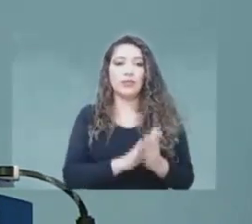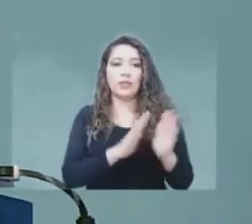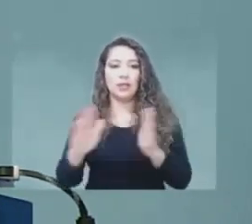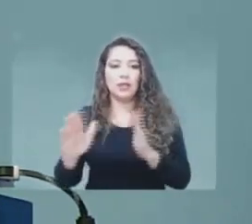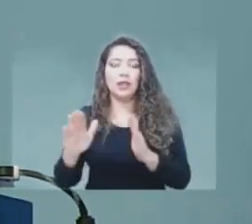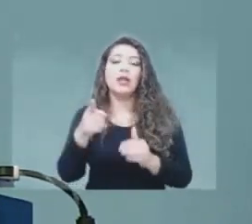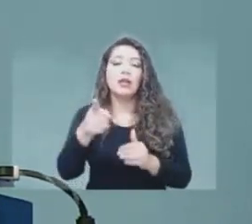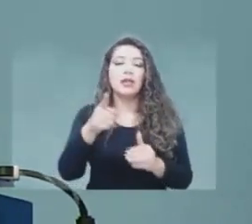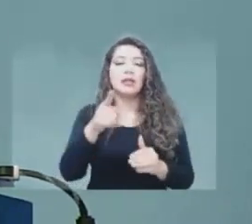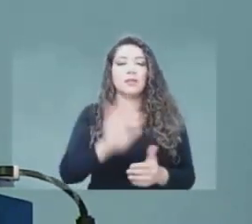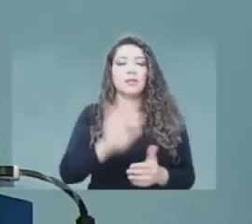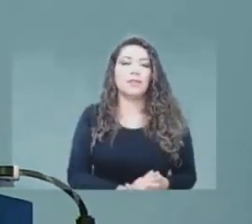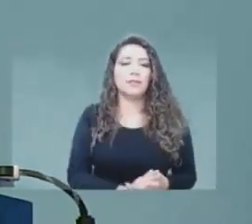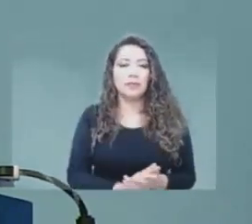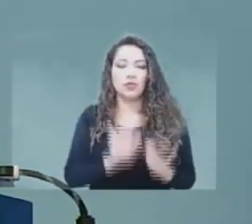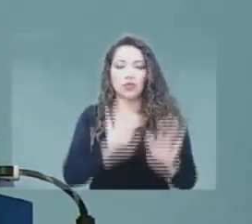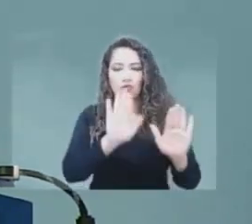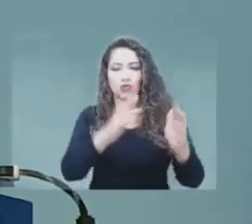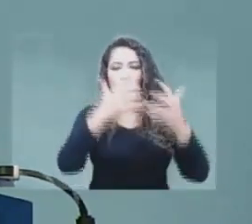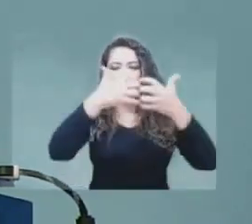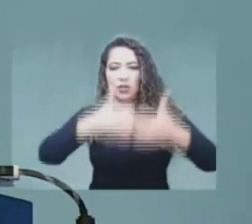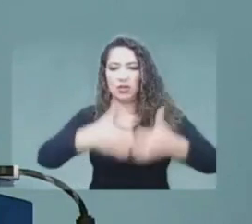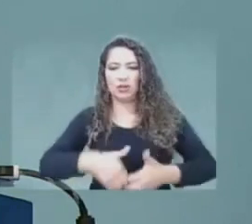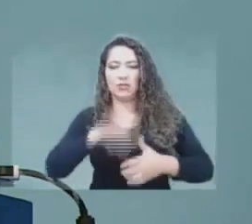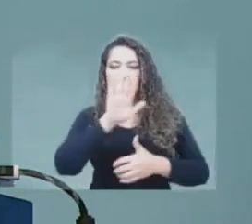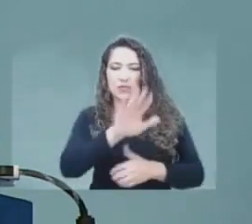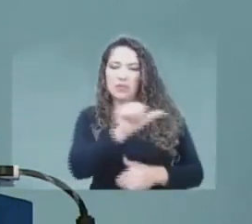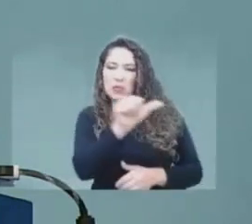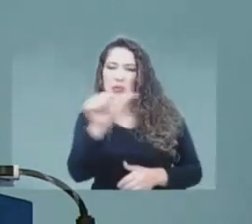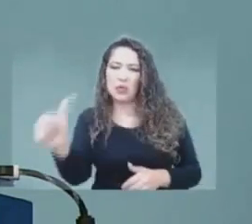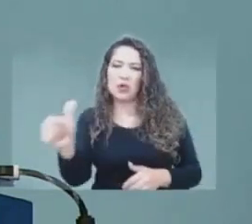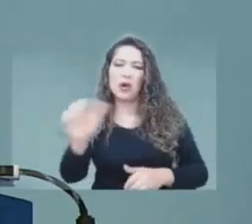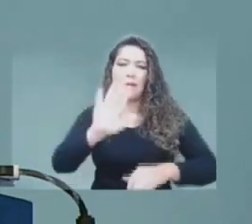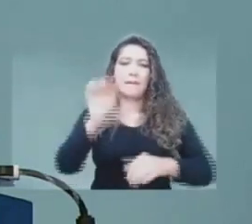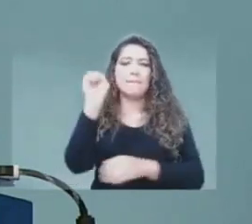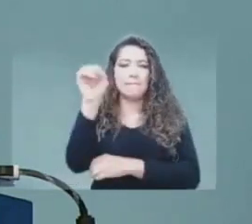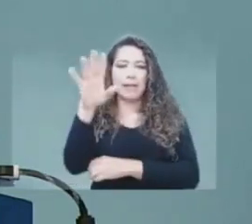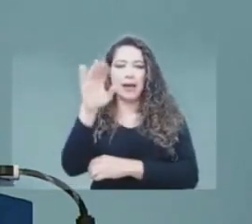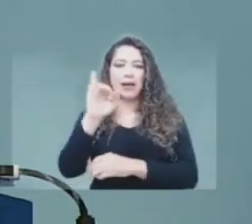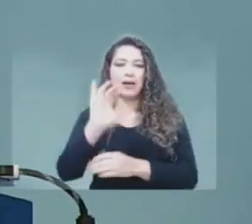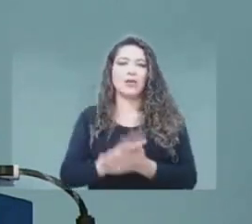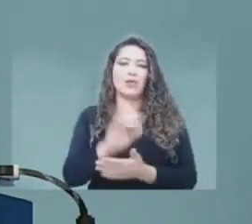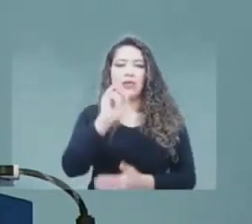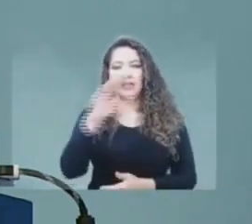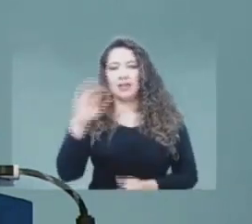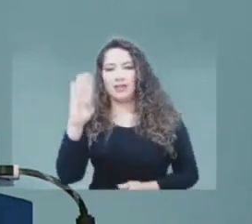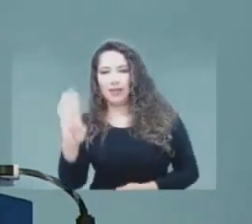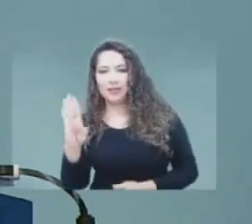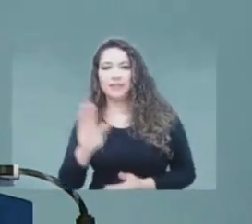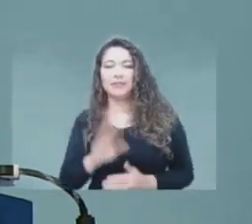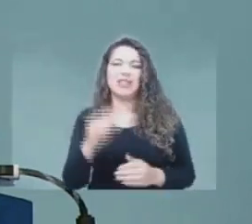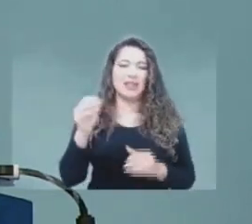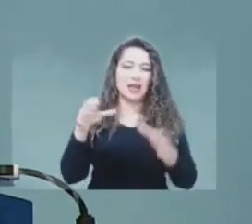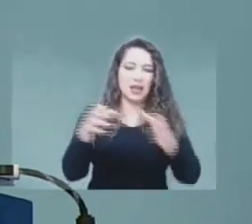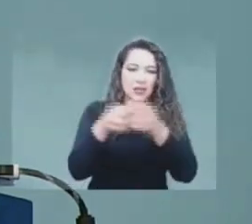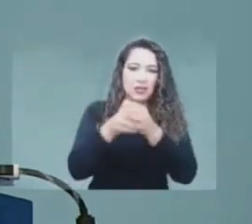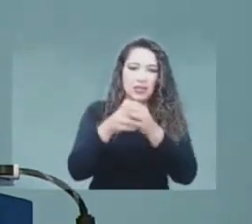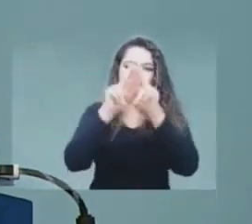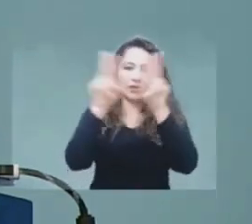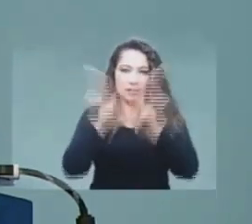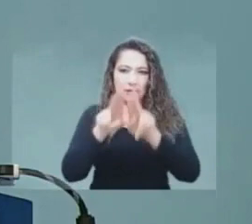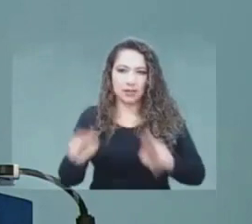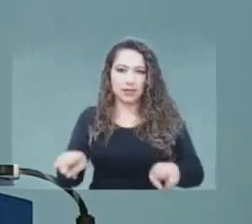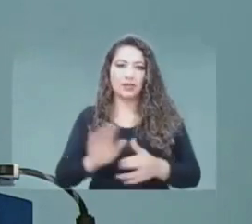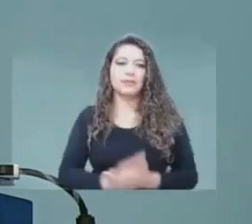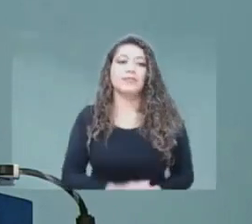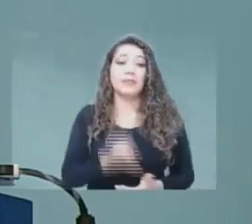MCC-CLASS, Public Affairs and Advisor, among others, of the Inter-American Development Bank and Latin American Association for Internet,